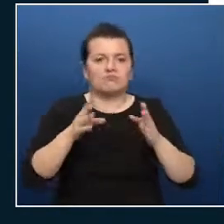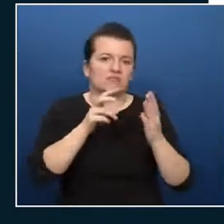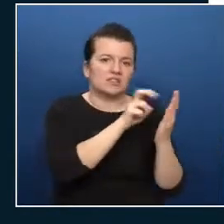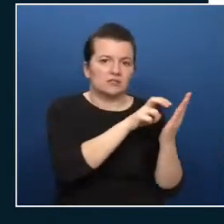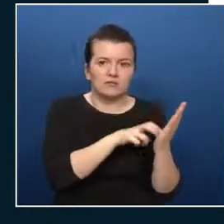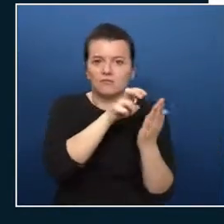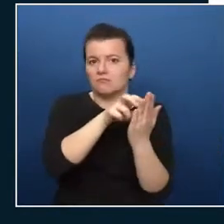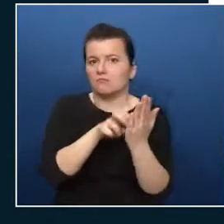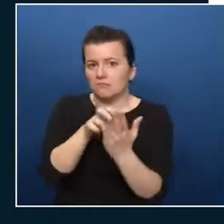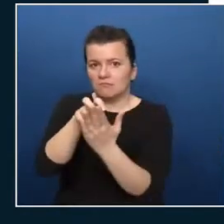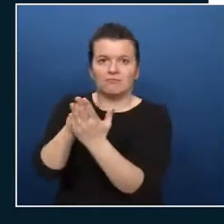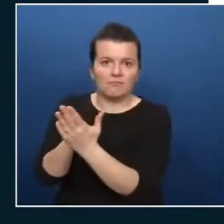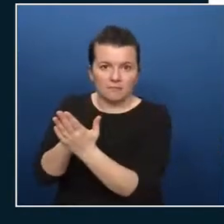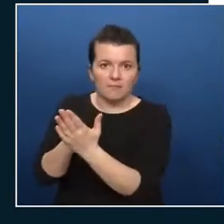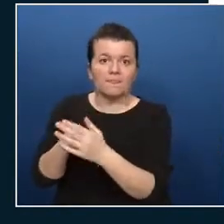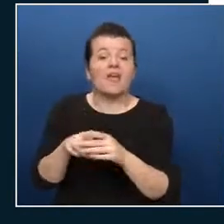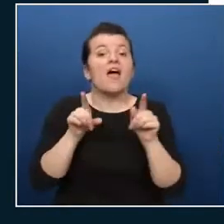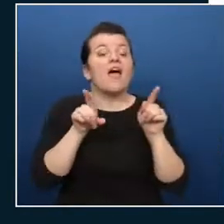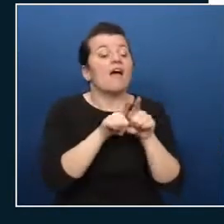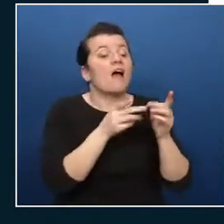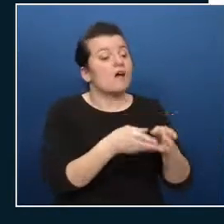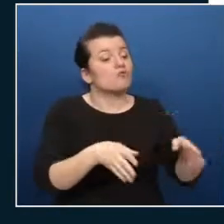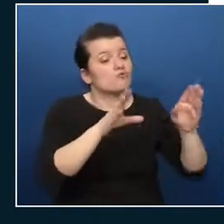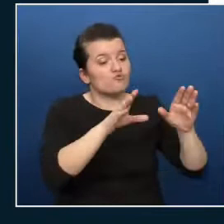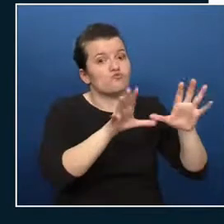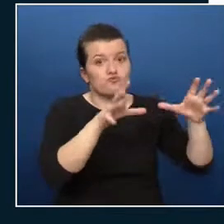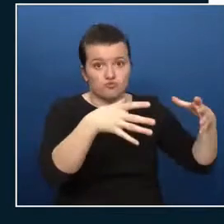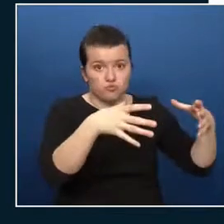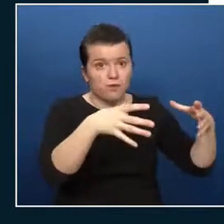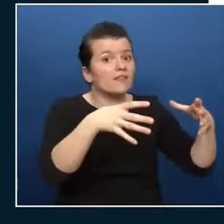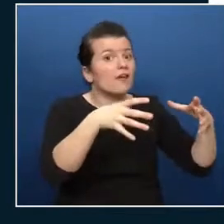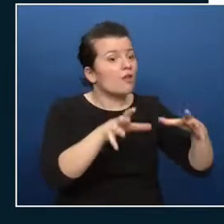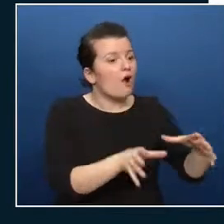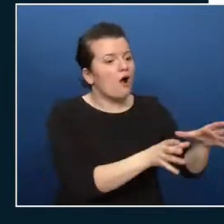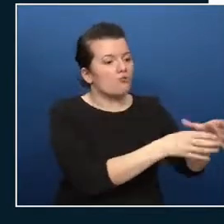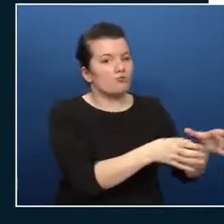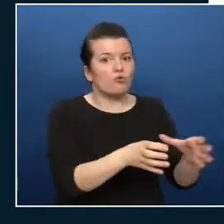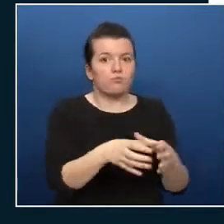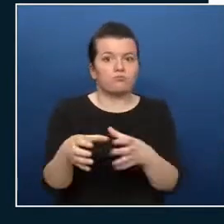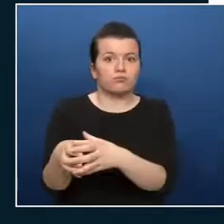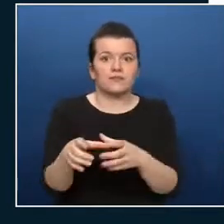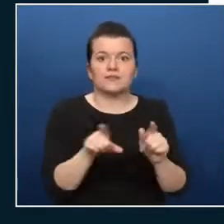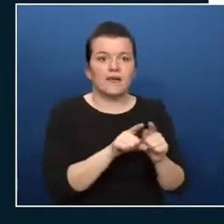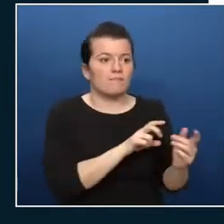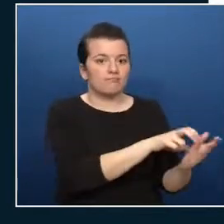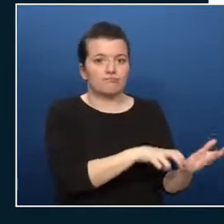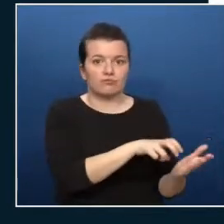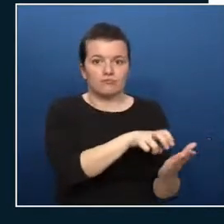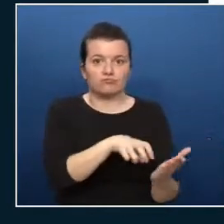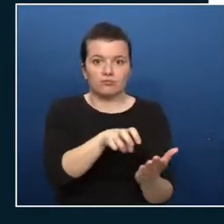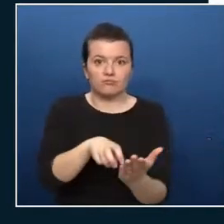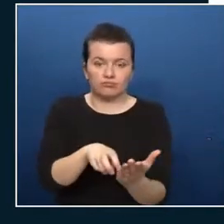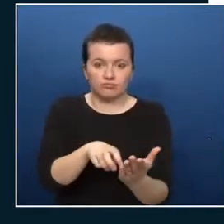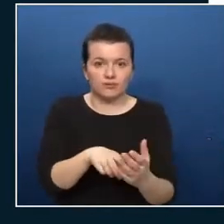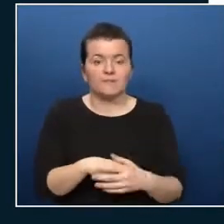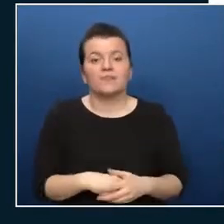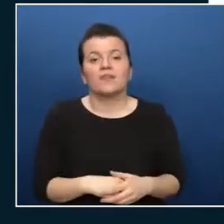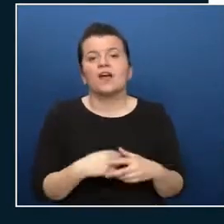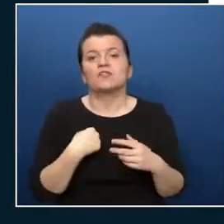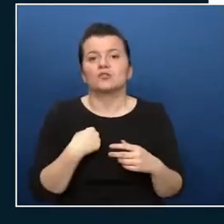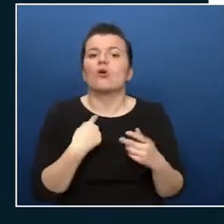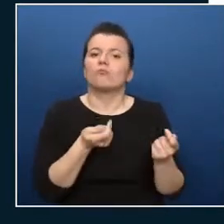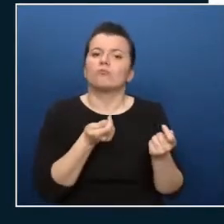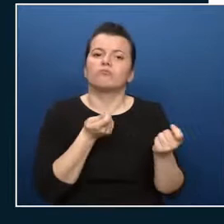subscriptions in subgroups and these subscriptions inherit the configuration from the management group